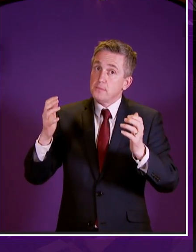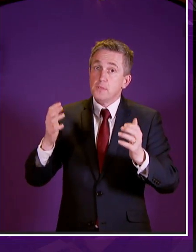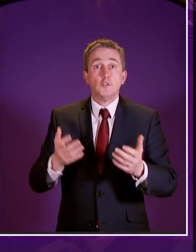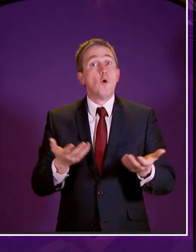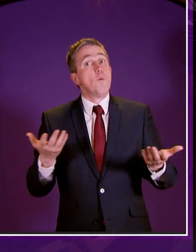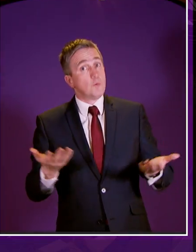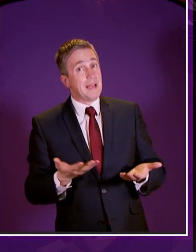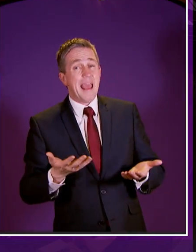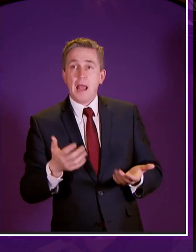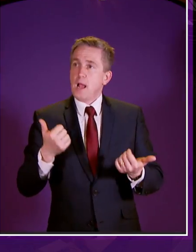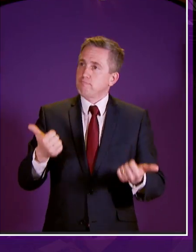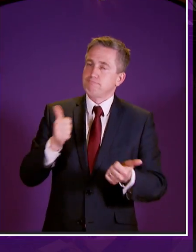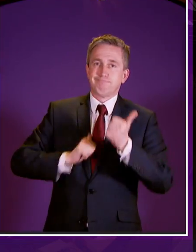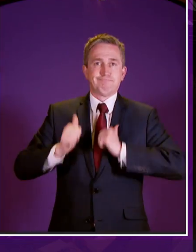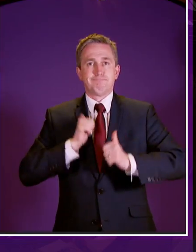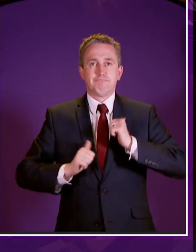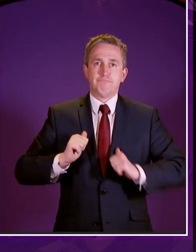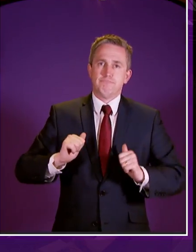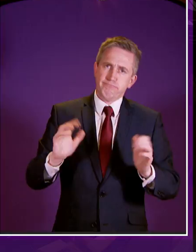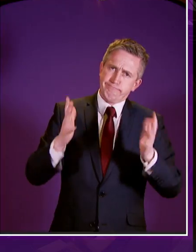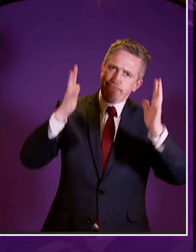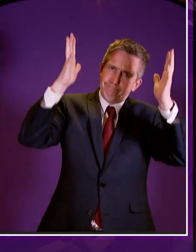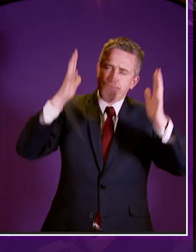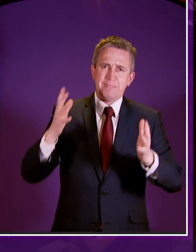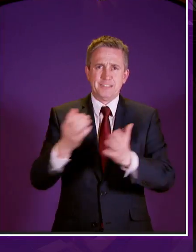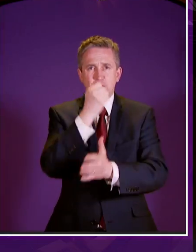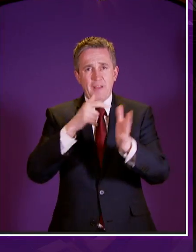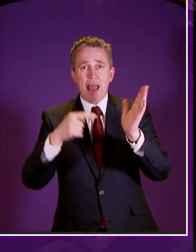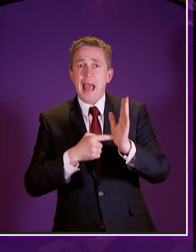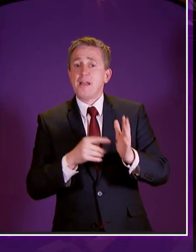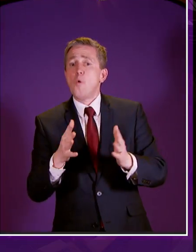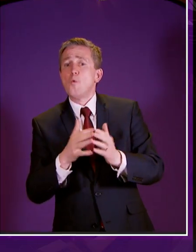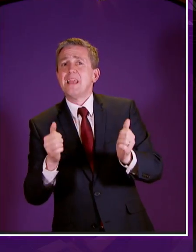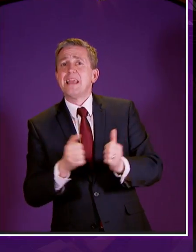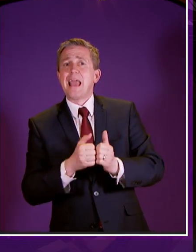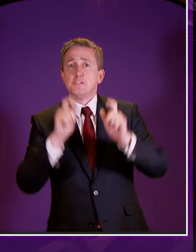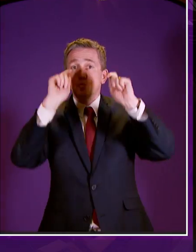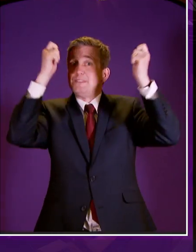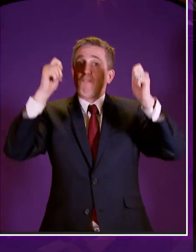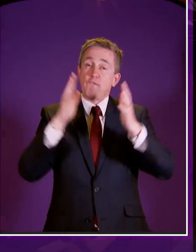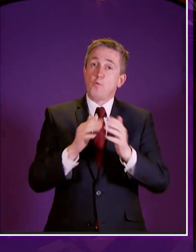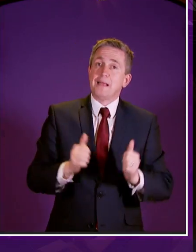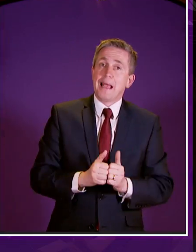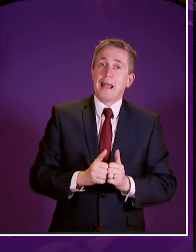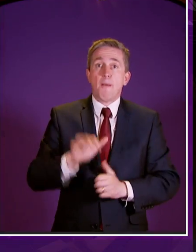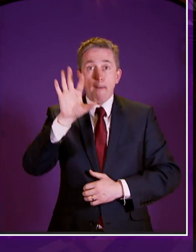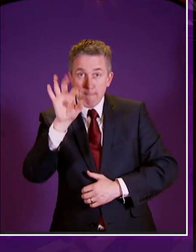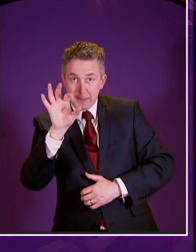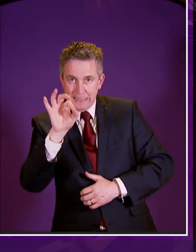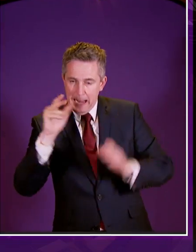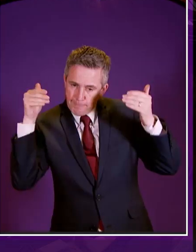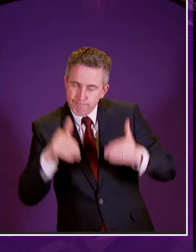today let us congratulate ourselves let us even have the weekend off but on monday morning let's get down to